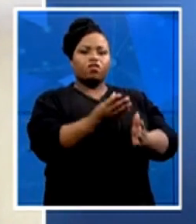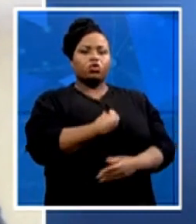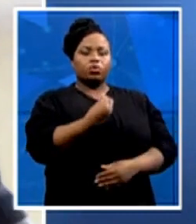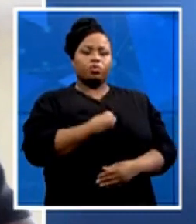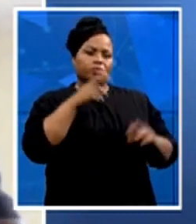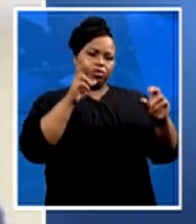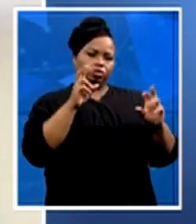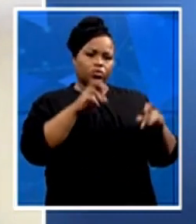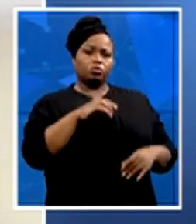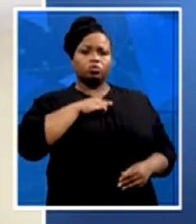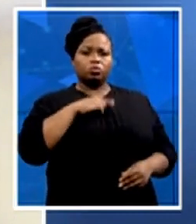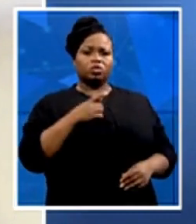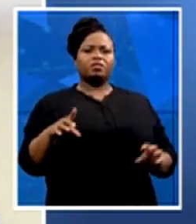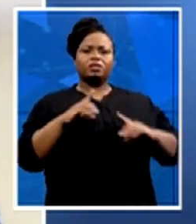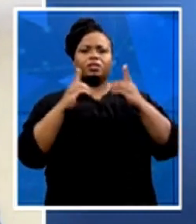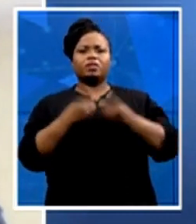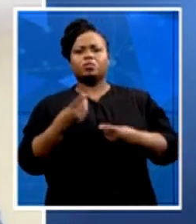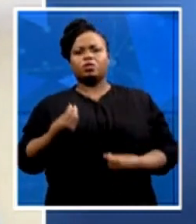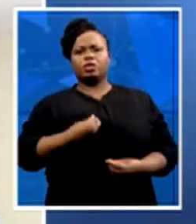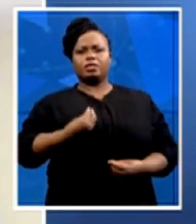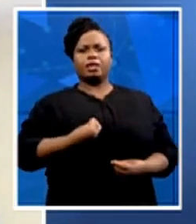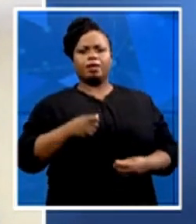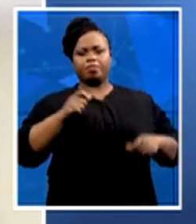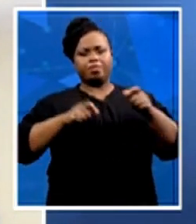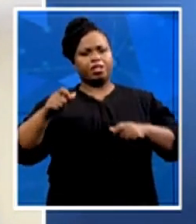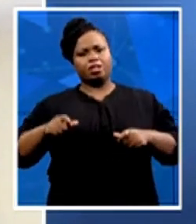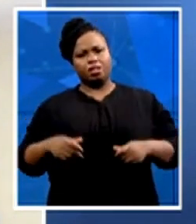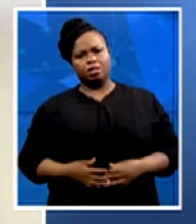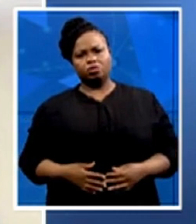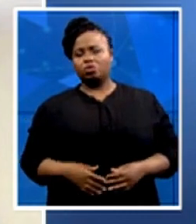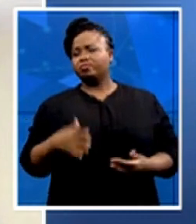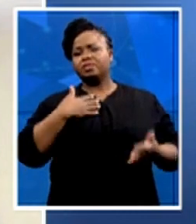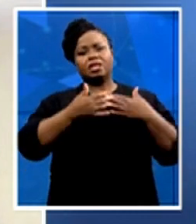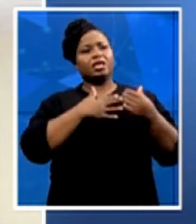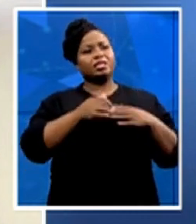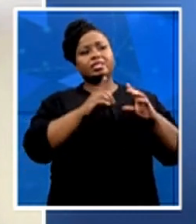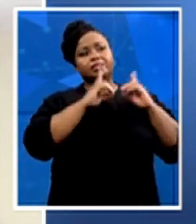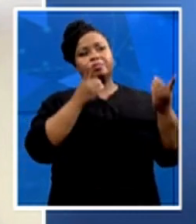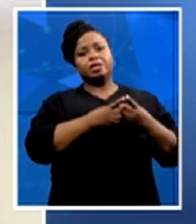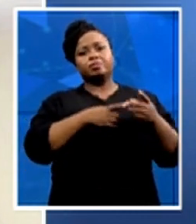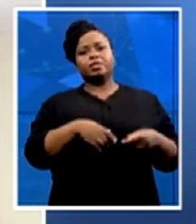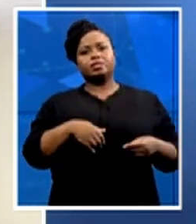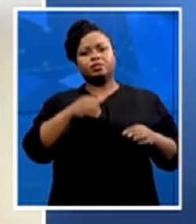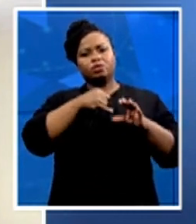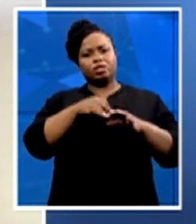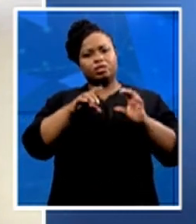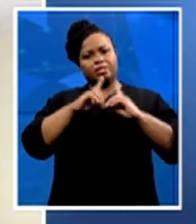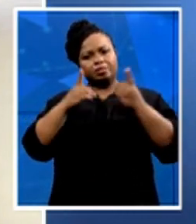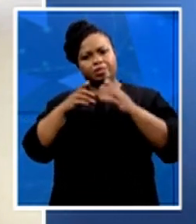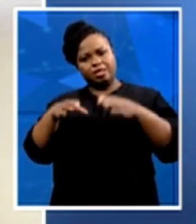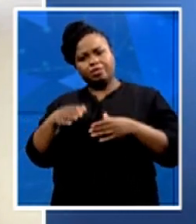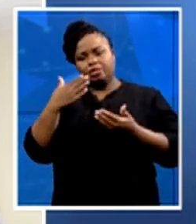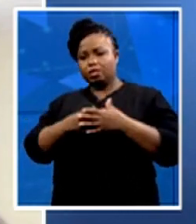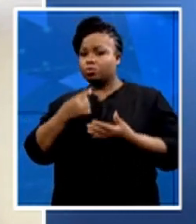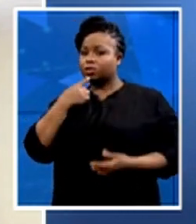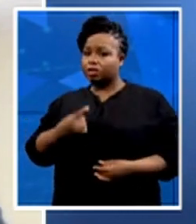people, whichever departments or entities under that department will actually tell you this is where you've got internships, they will